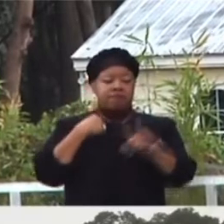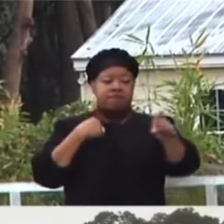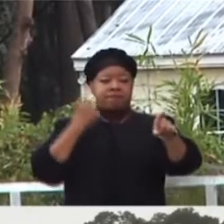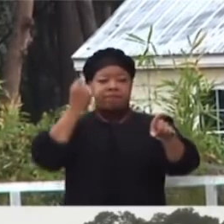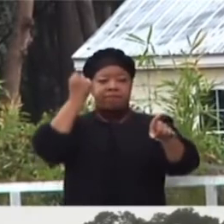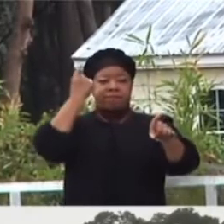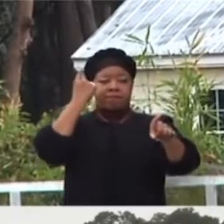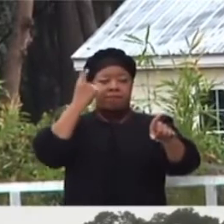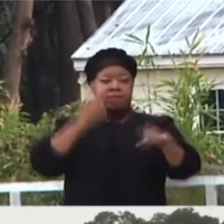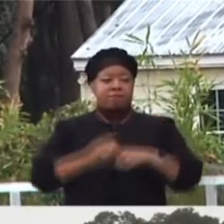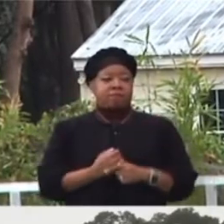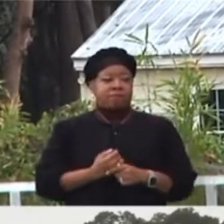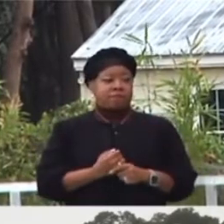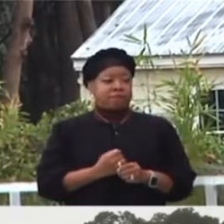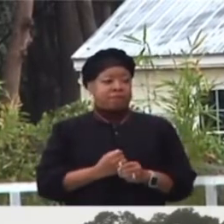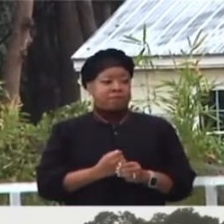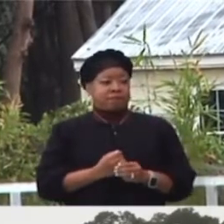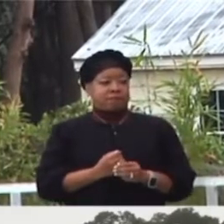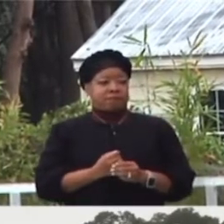understand. Beam.